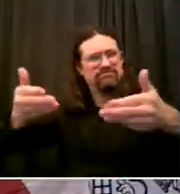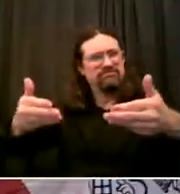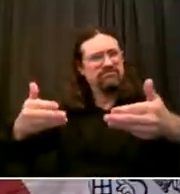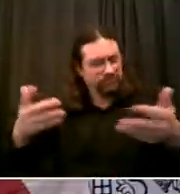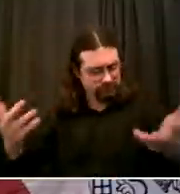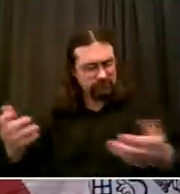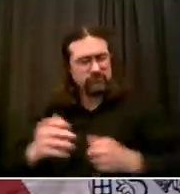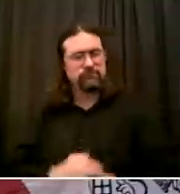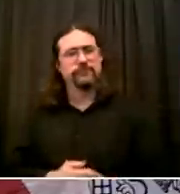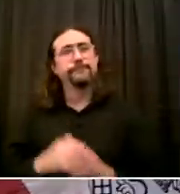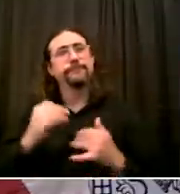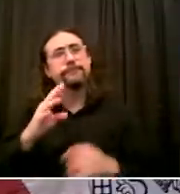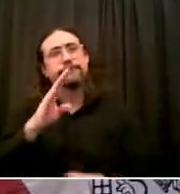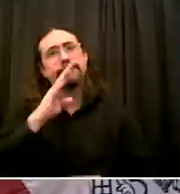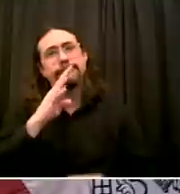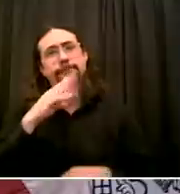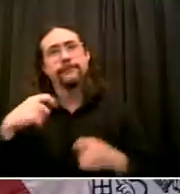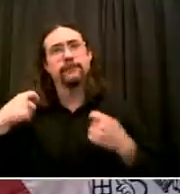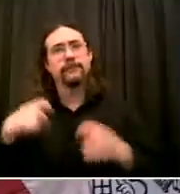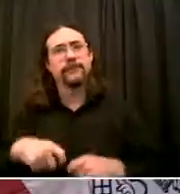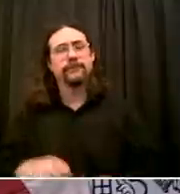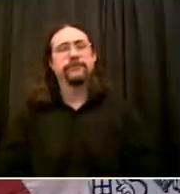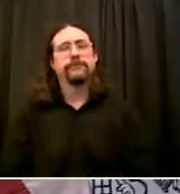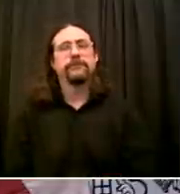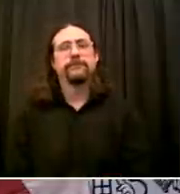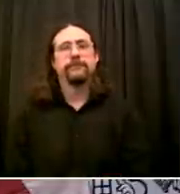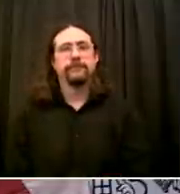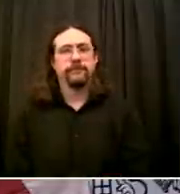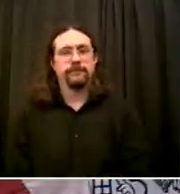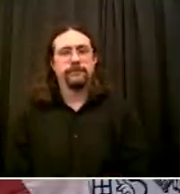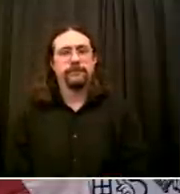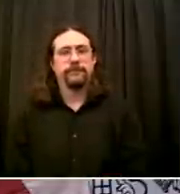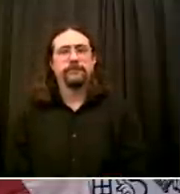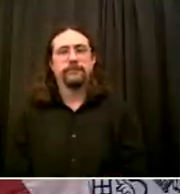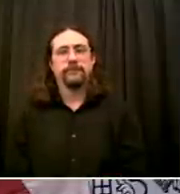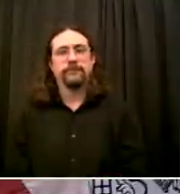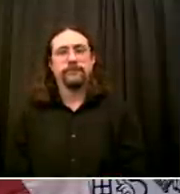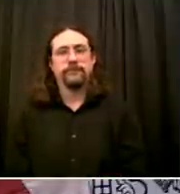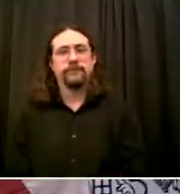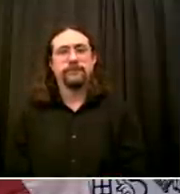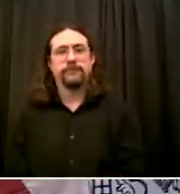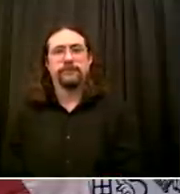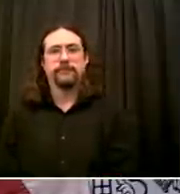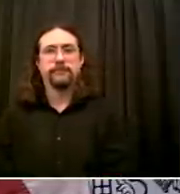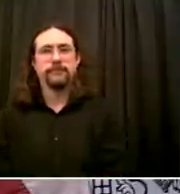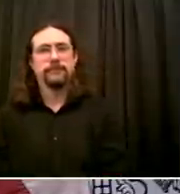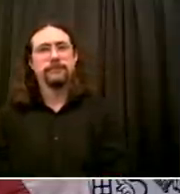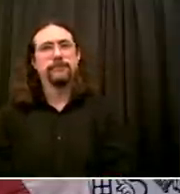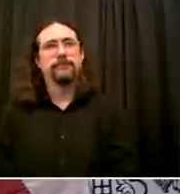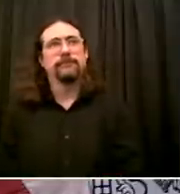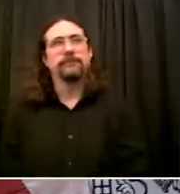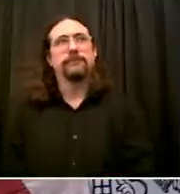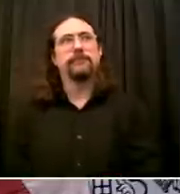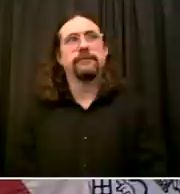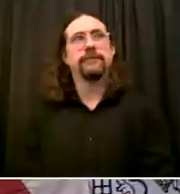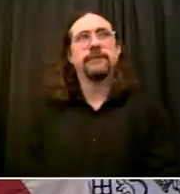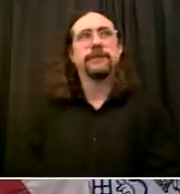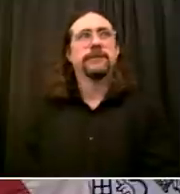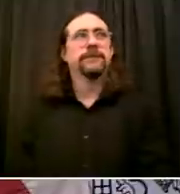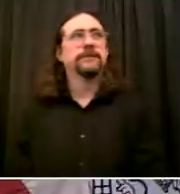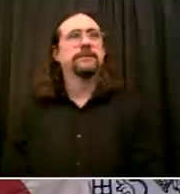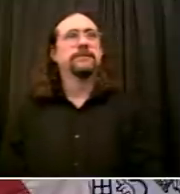Por generaciones Nuestra nación ha sufrido Con el dolor de la